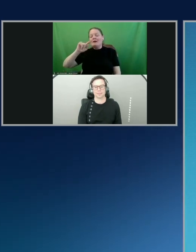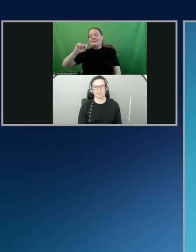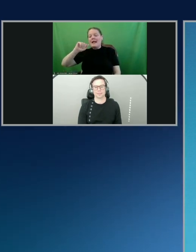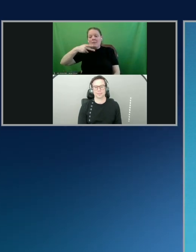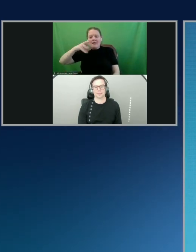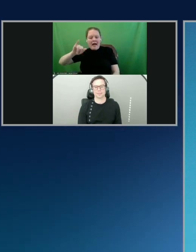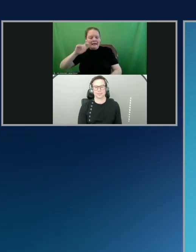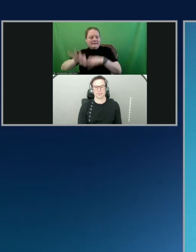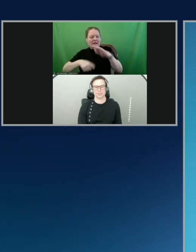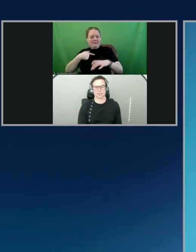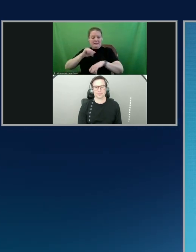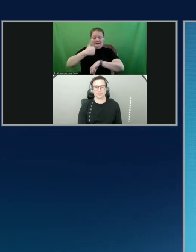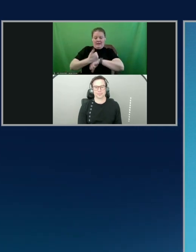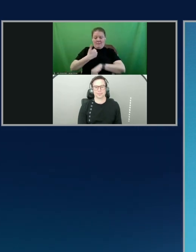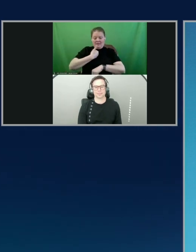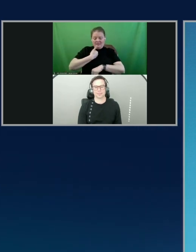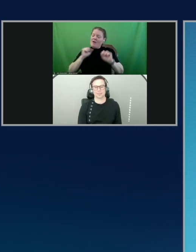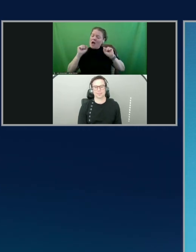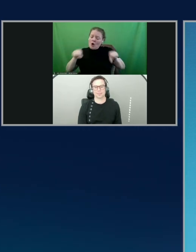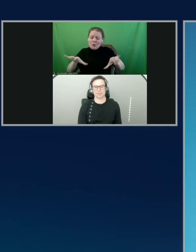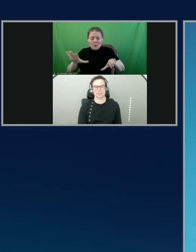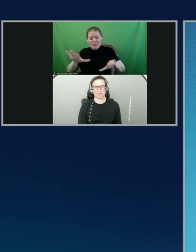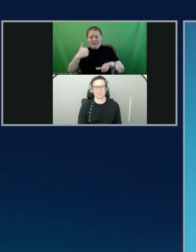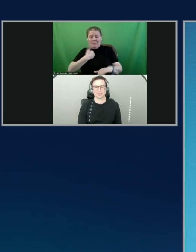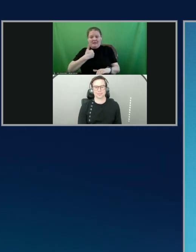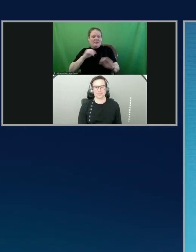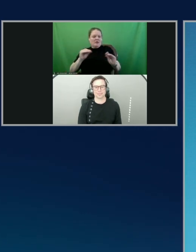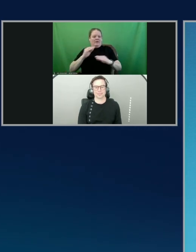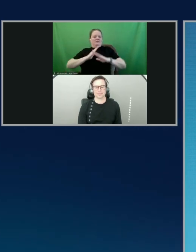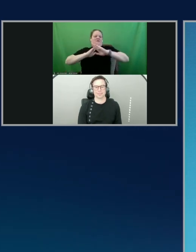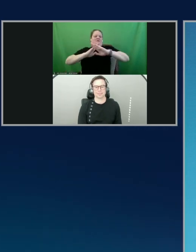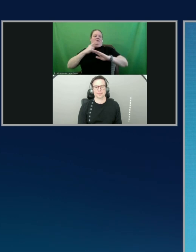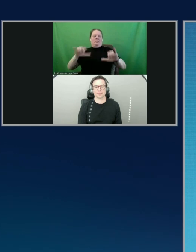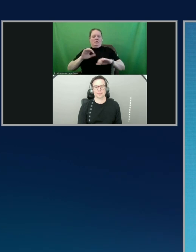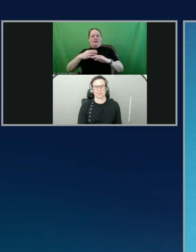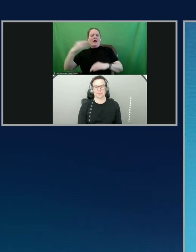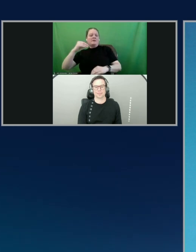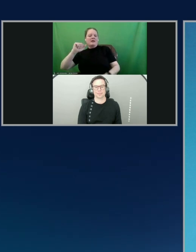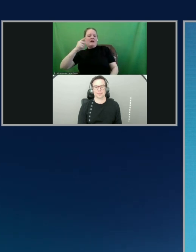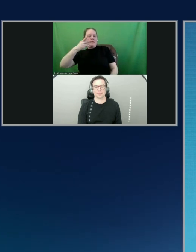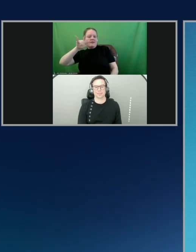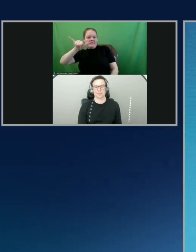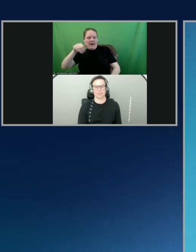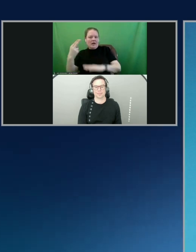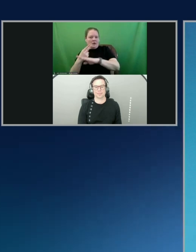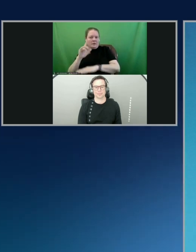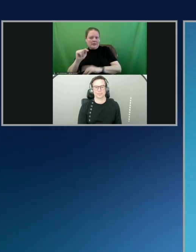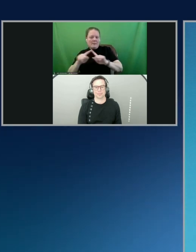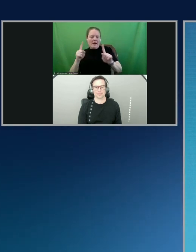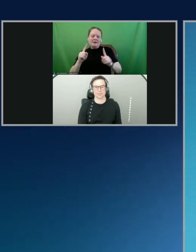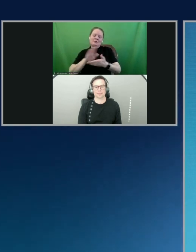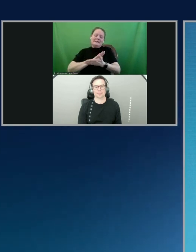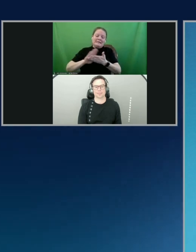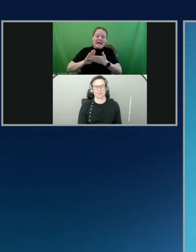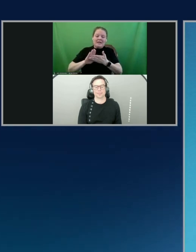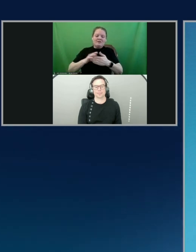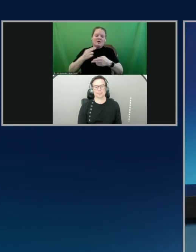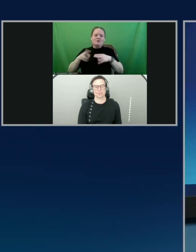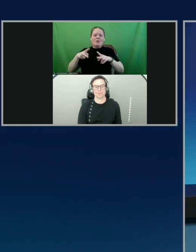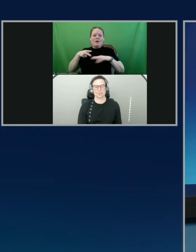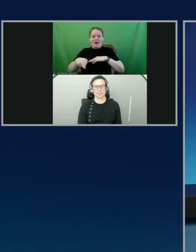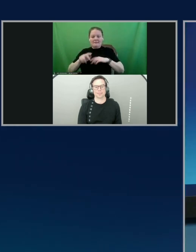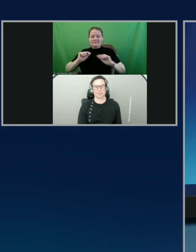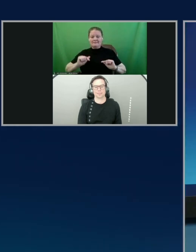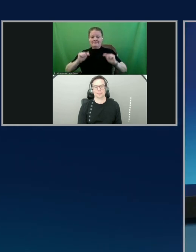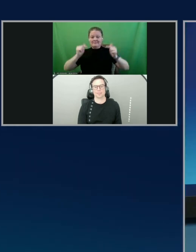do, right? There's nothing stopping me from doing that outside of Amplify and using it. But it's just a nice shortcut. Yeah, yeah, yeah, yeah. I